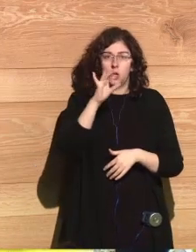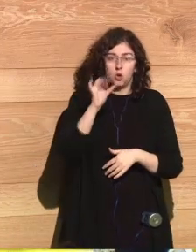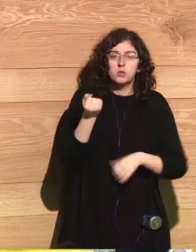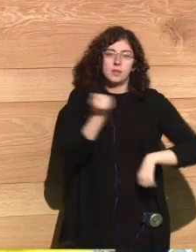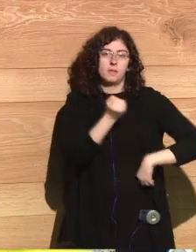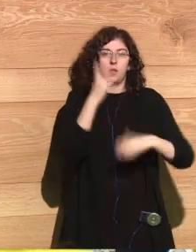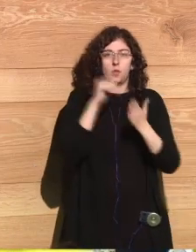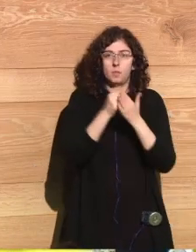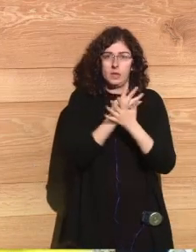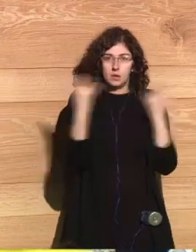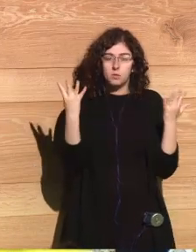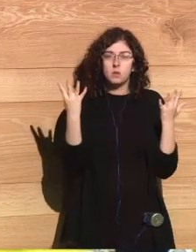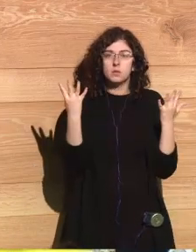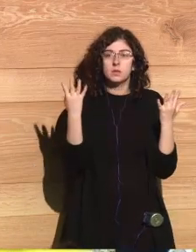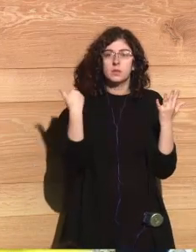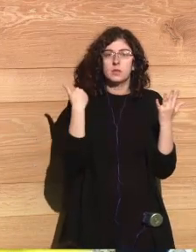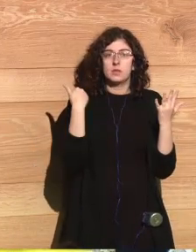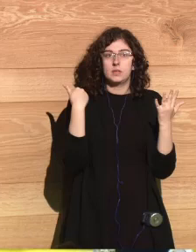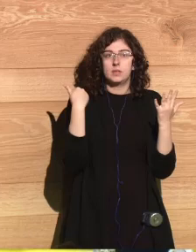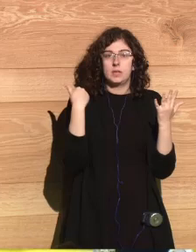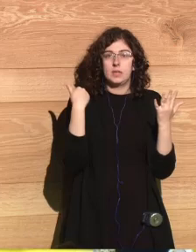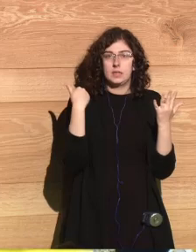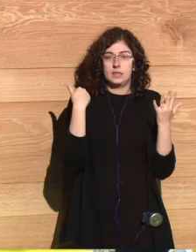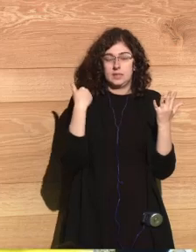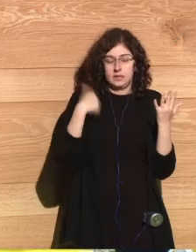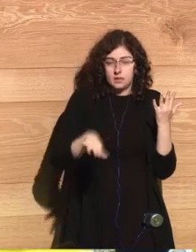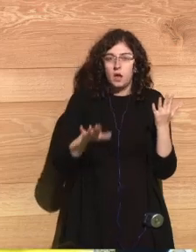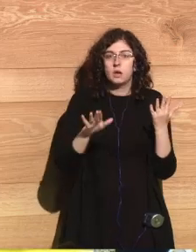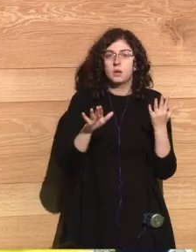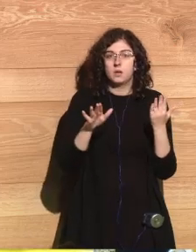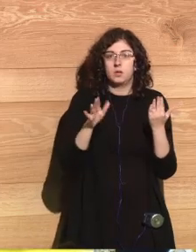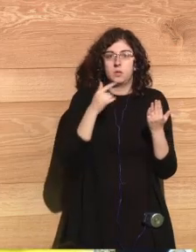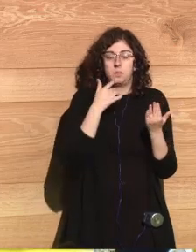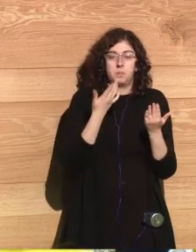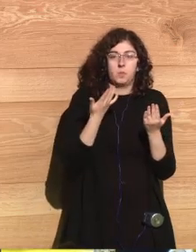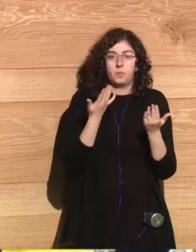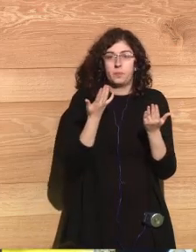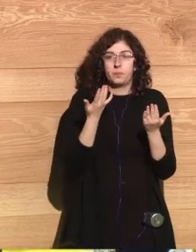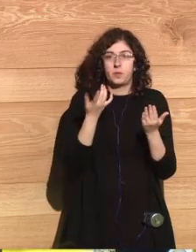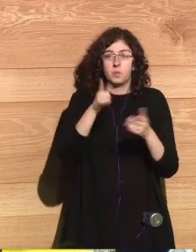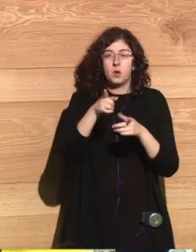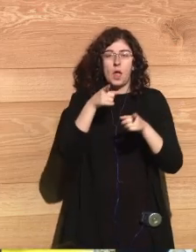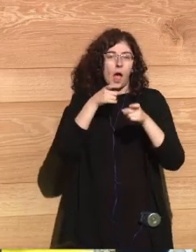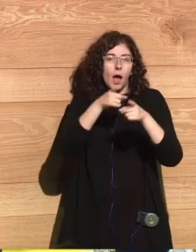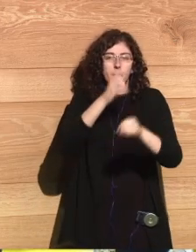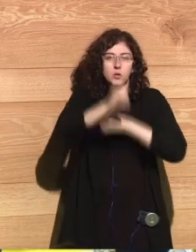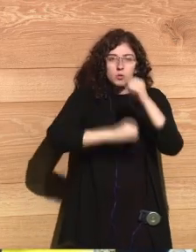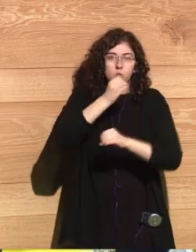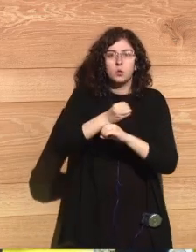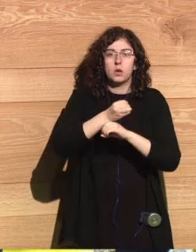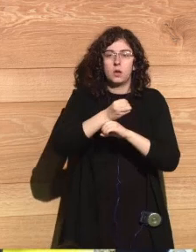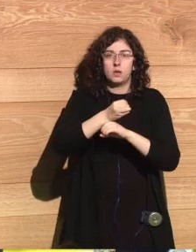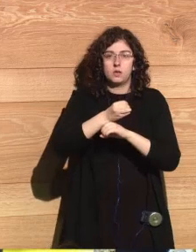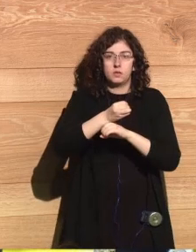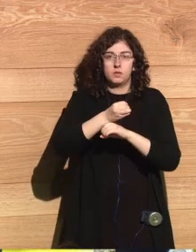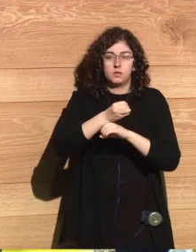previous event in Telus in December 2019 and Jared Diamond mentioned with the proliferation of nuclear